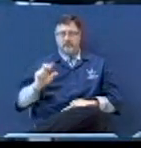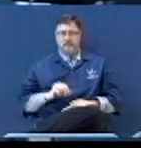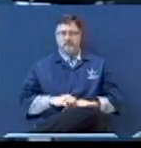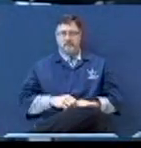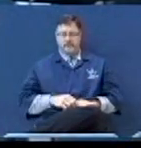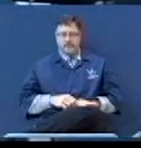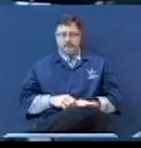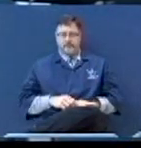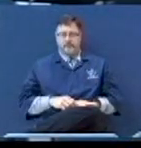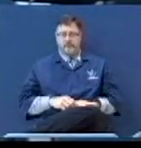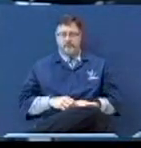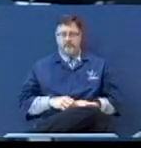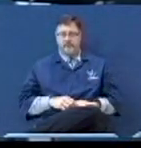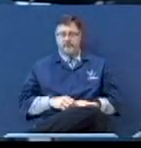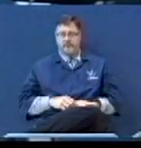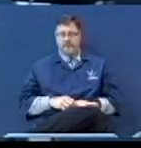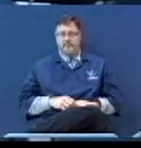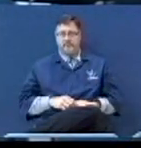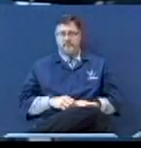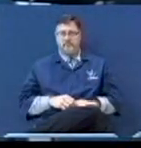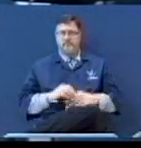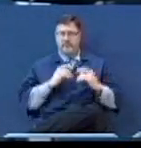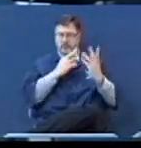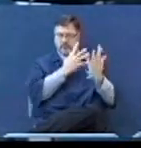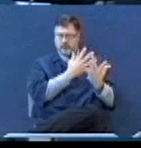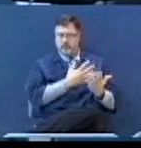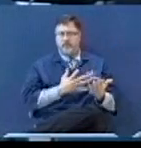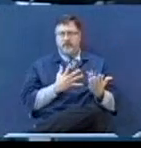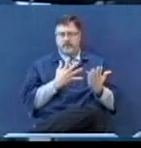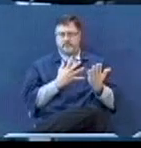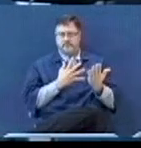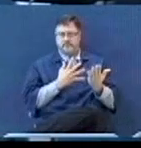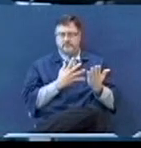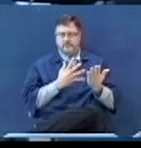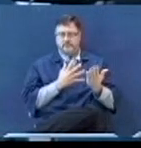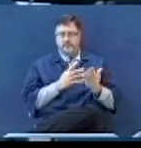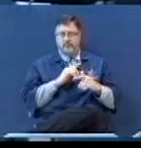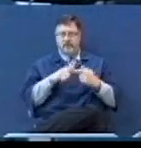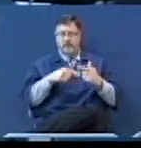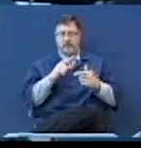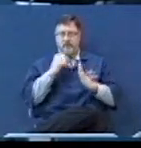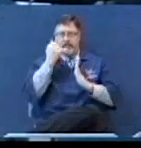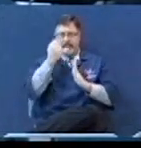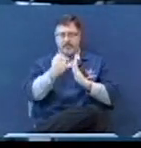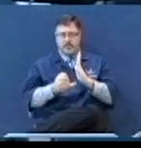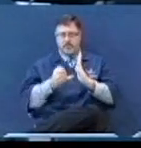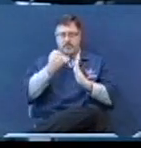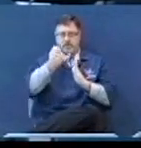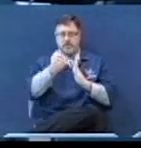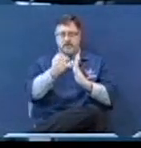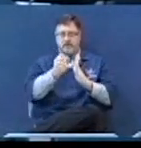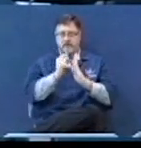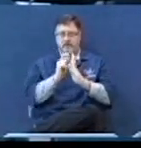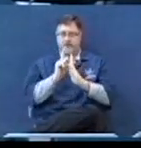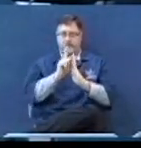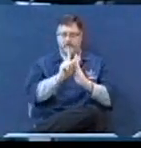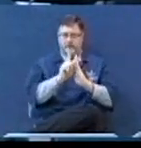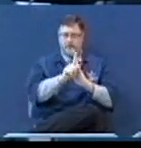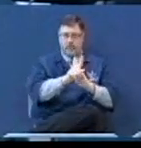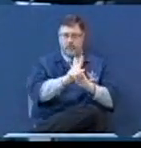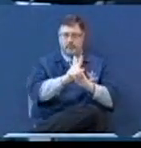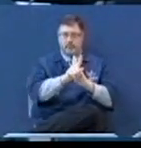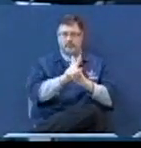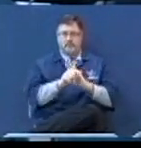to that verse in just a moment. Just hold yourself there, and I'll go there in just a moment or two.